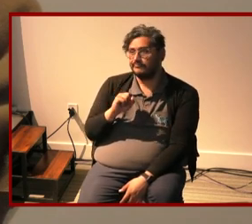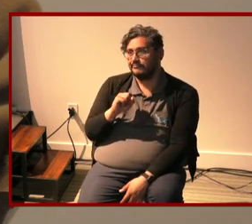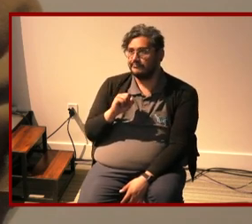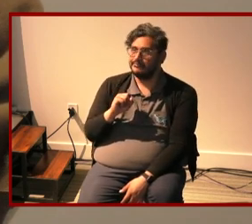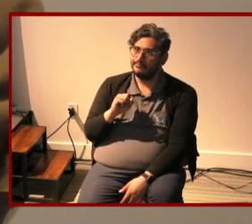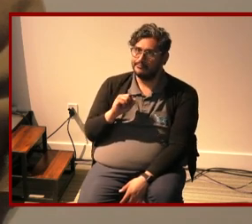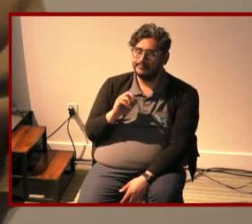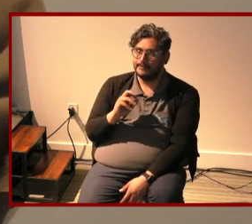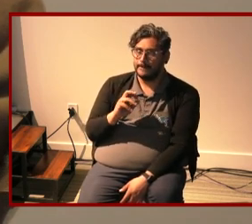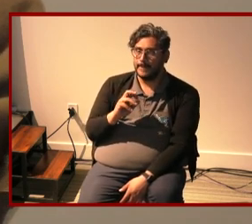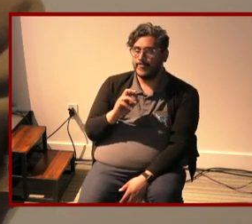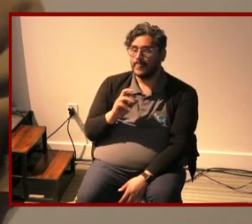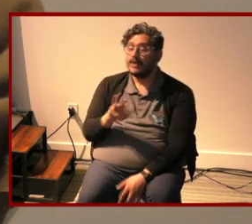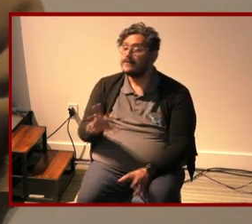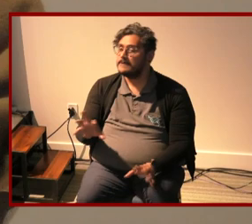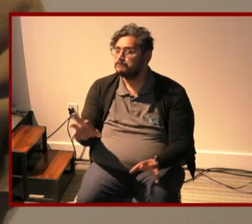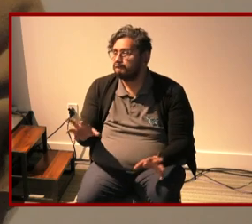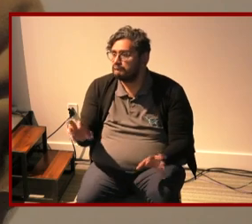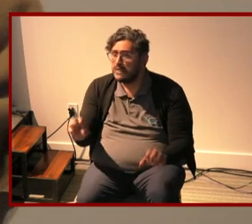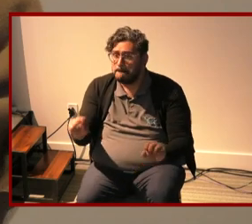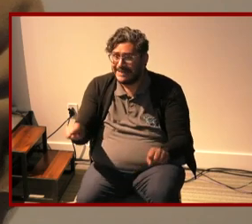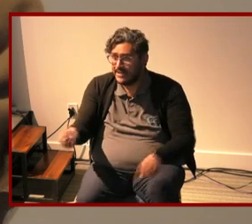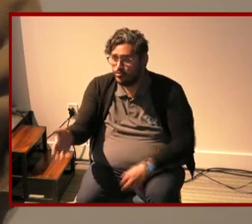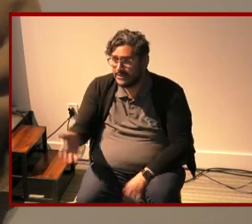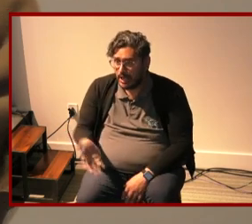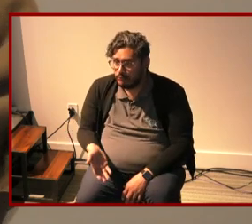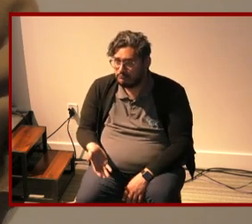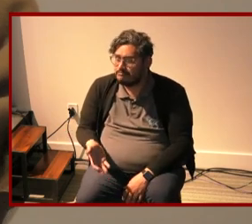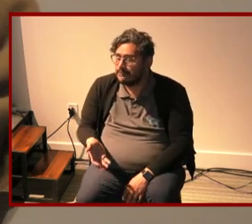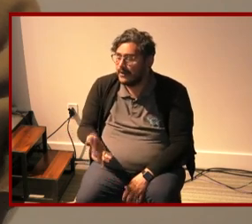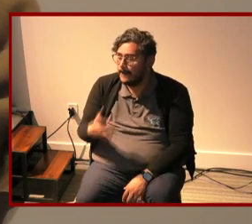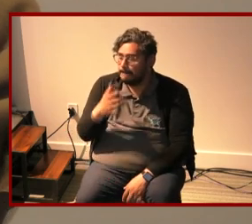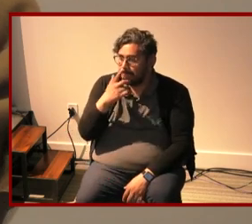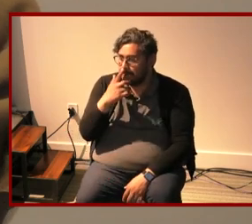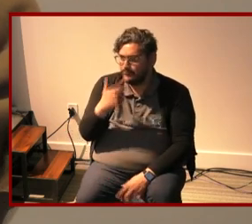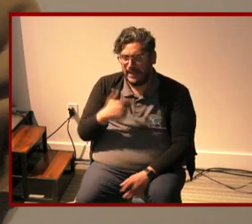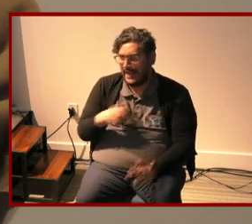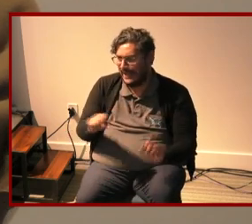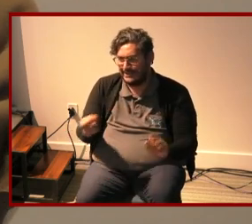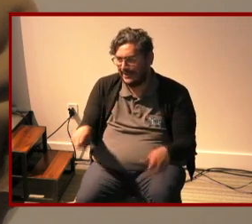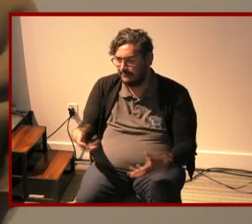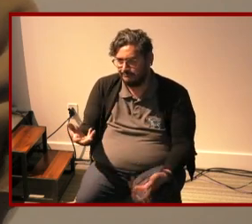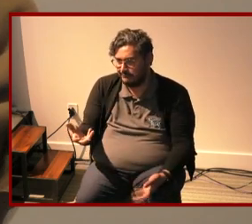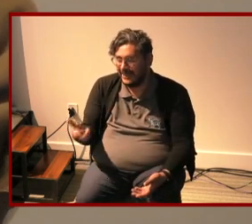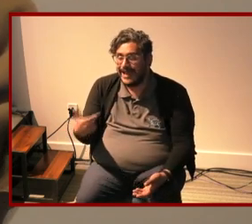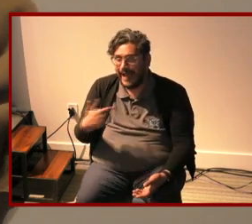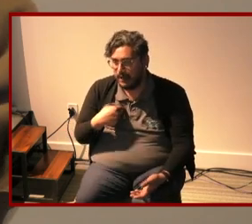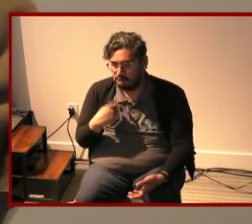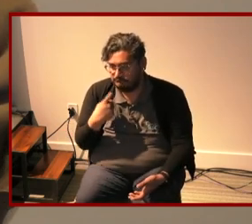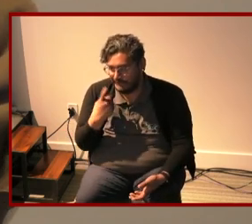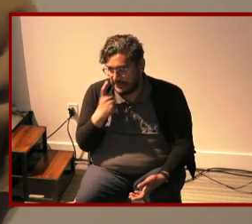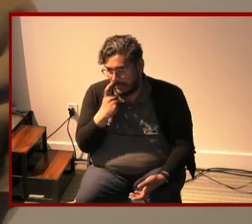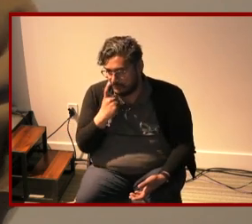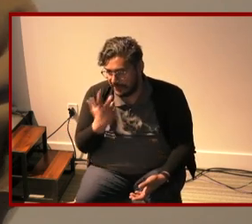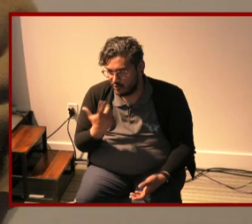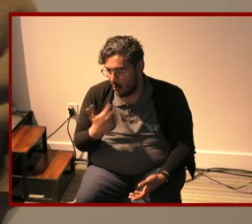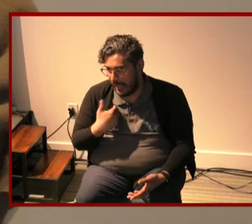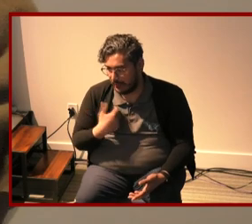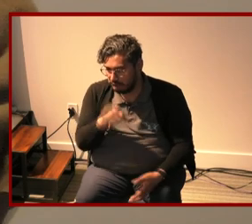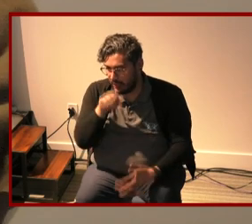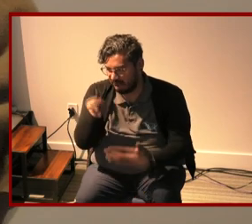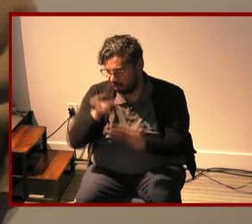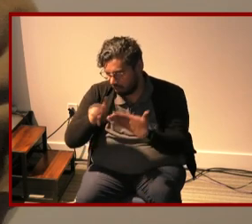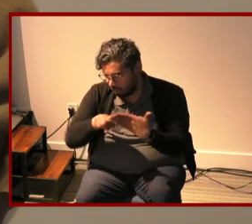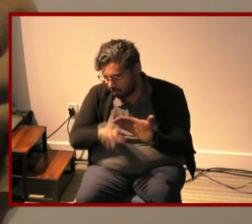where the potential is there there was a i i could i could go down i'm a skeptic and so i i can like critique a lot of